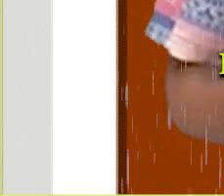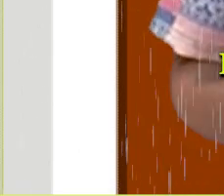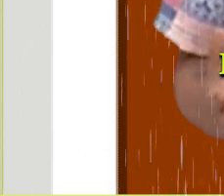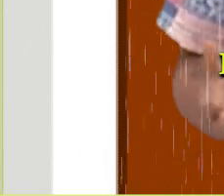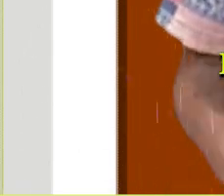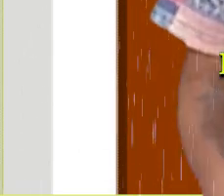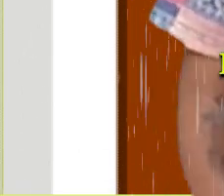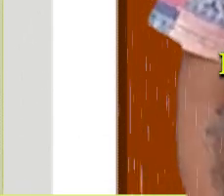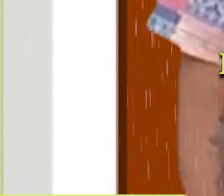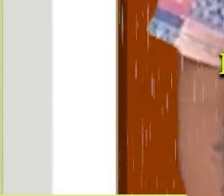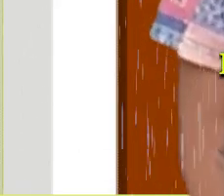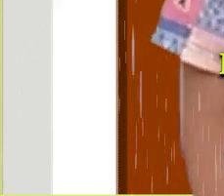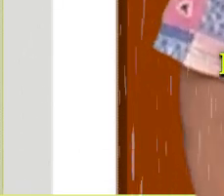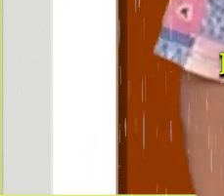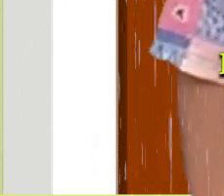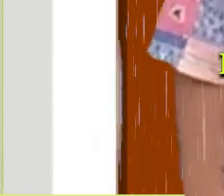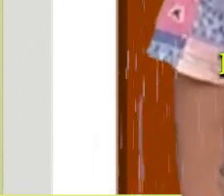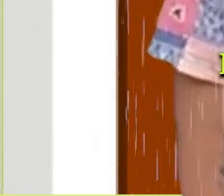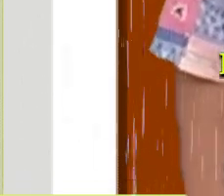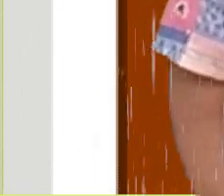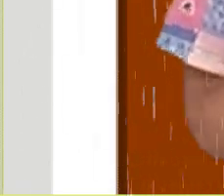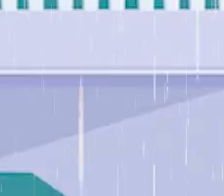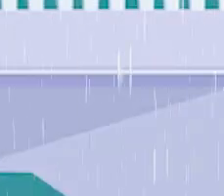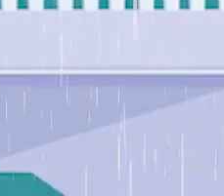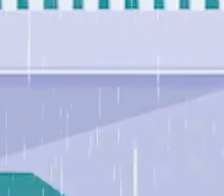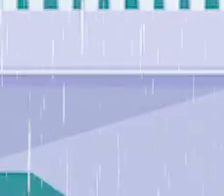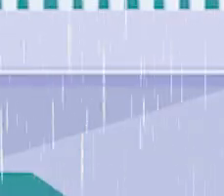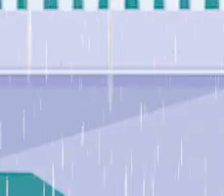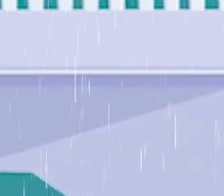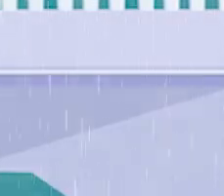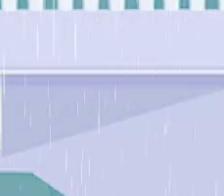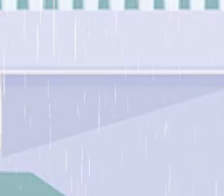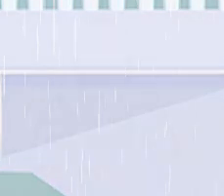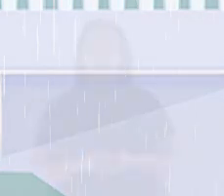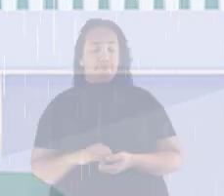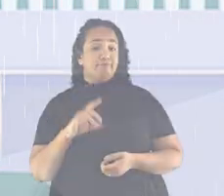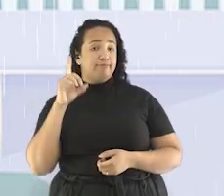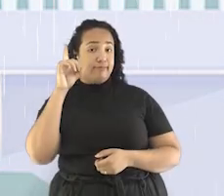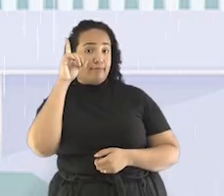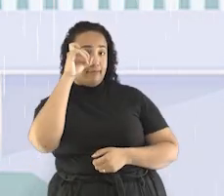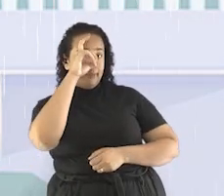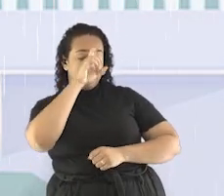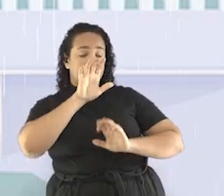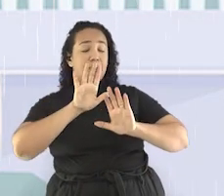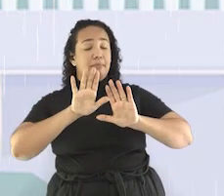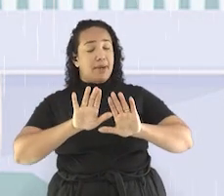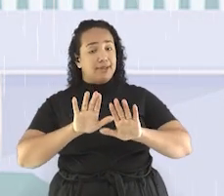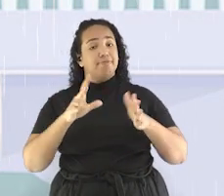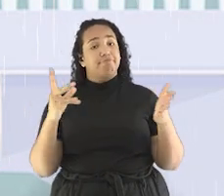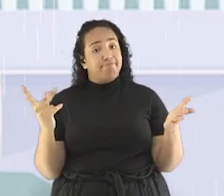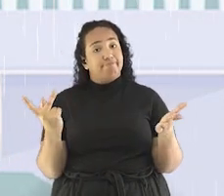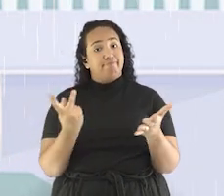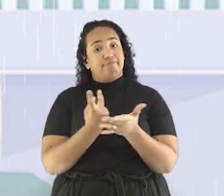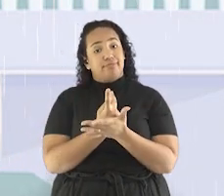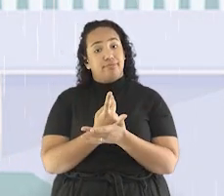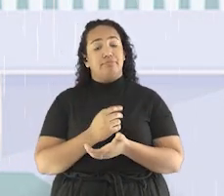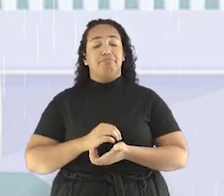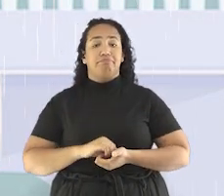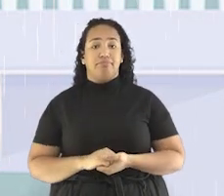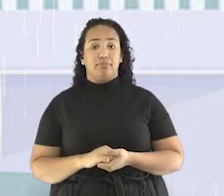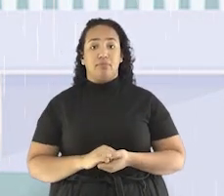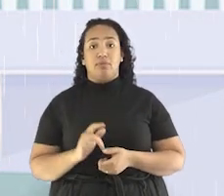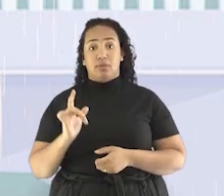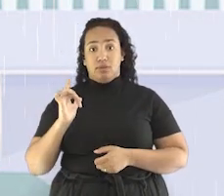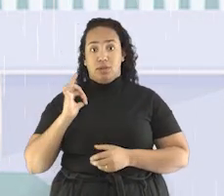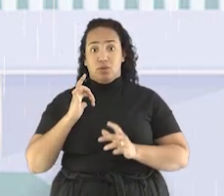I'll just play video games instead! See ya! See ya! É difícil, mas às vezes acontece.